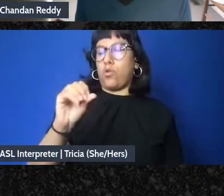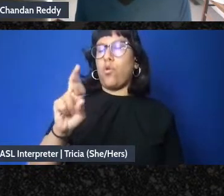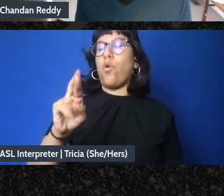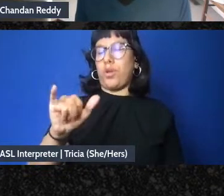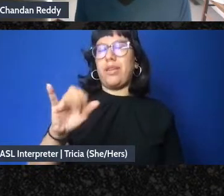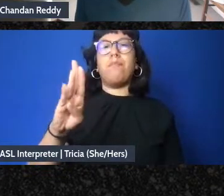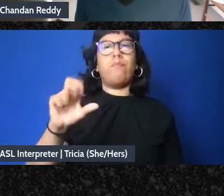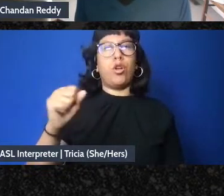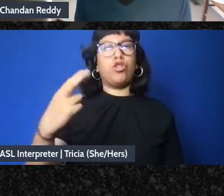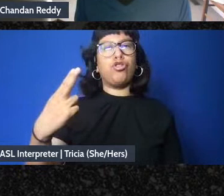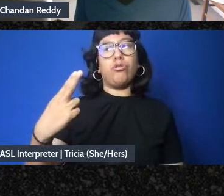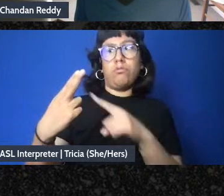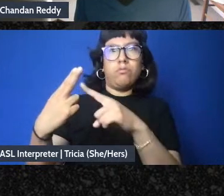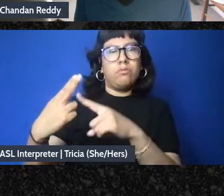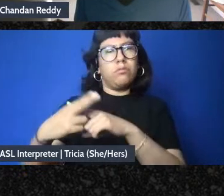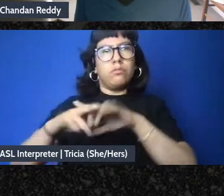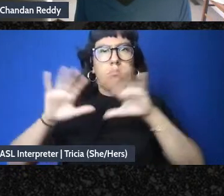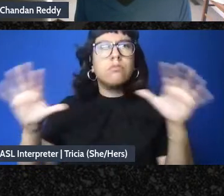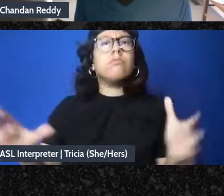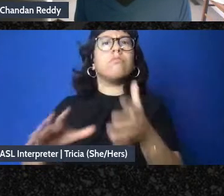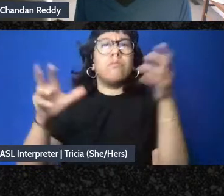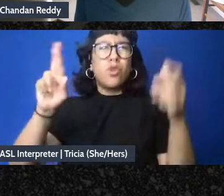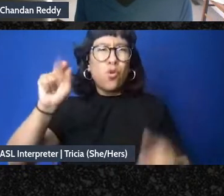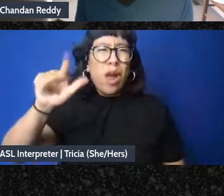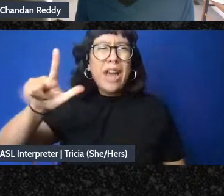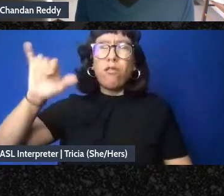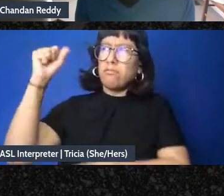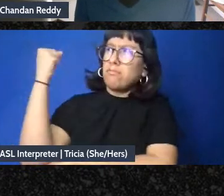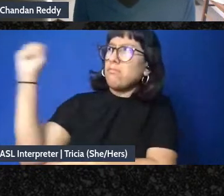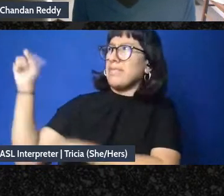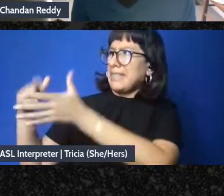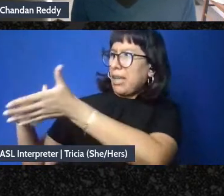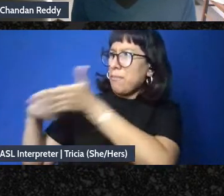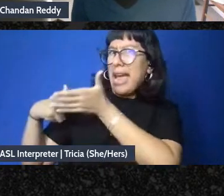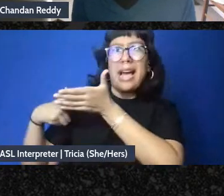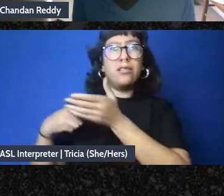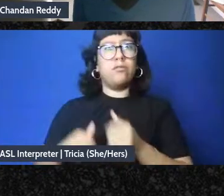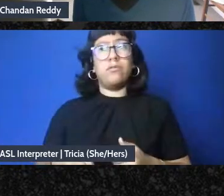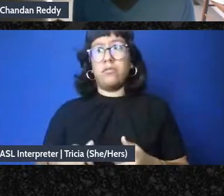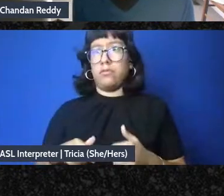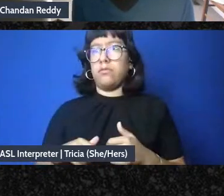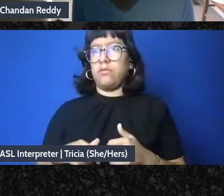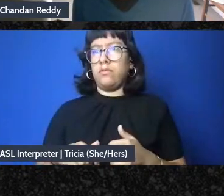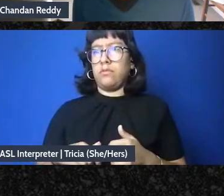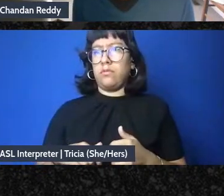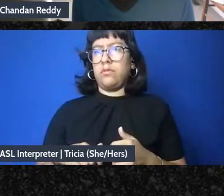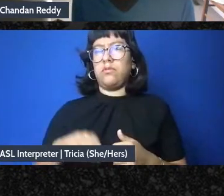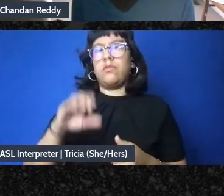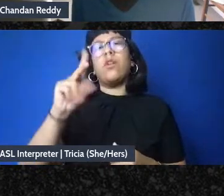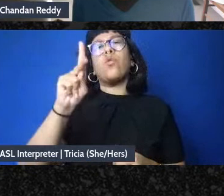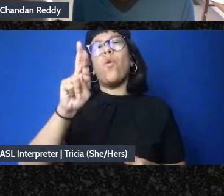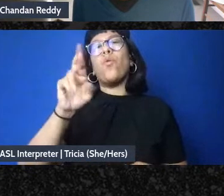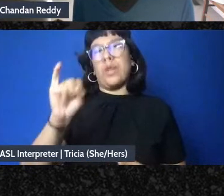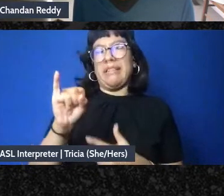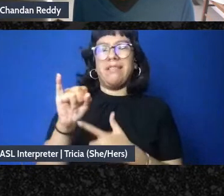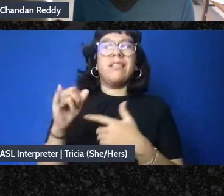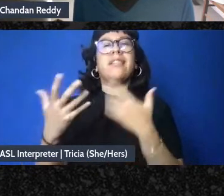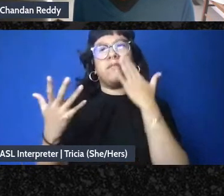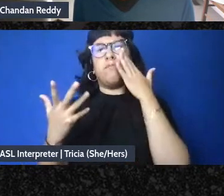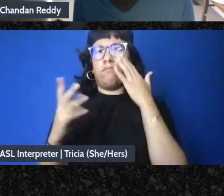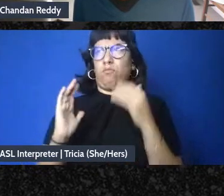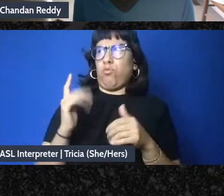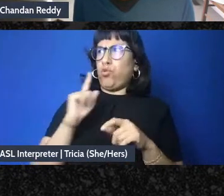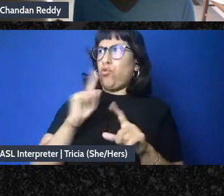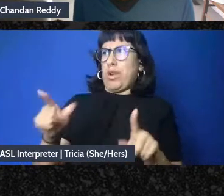most kind of radical demands on the political agenda that I've seen in my lifetime is it enough no but I think it is